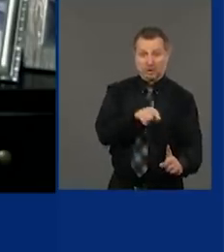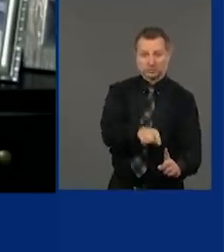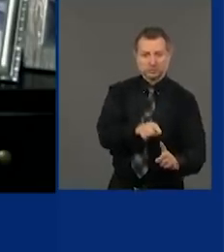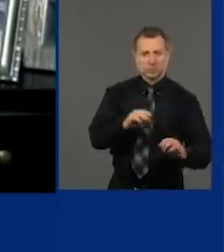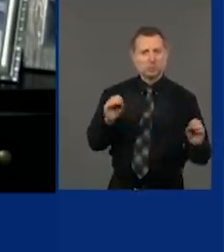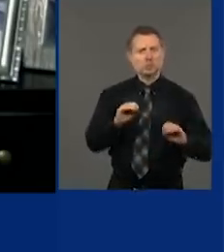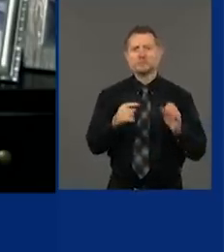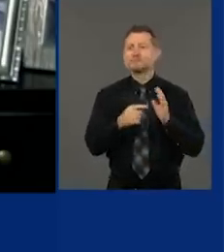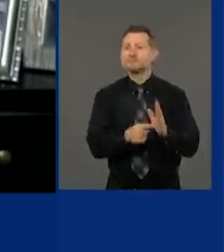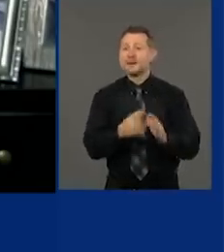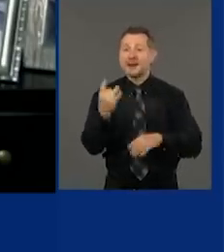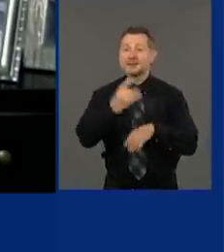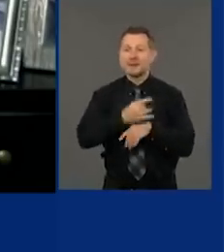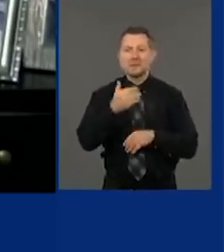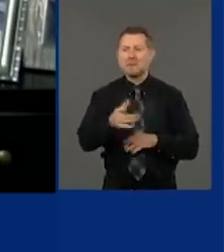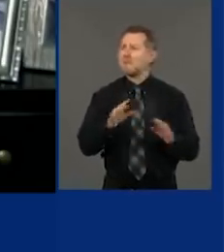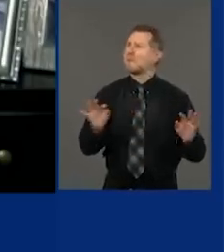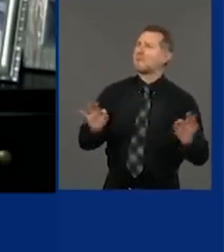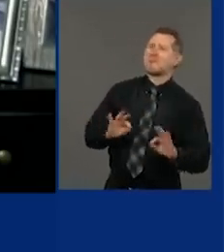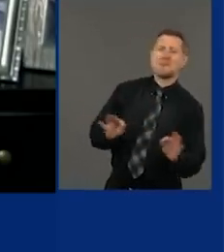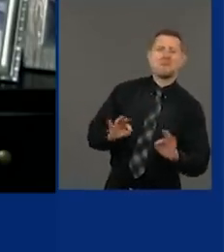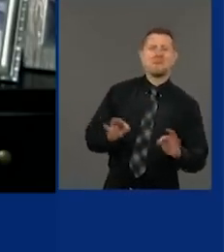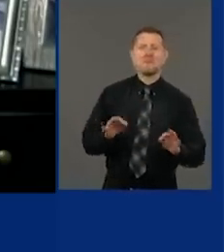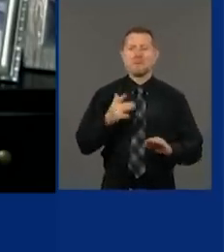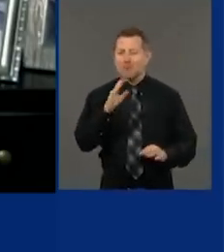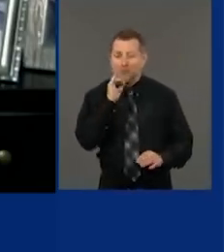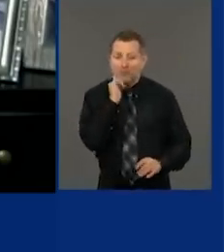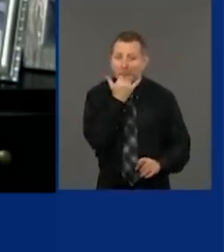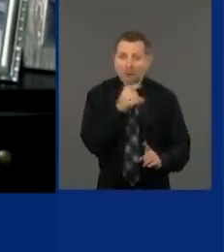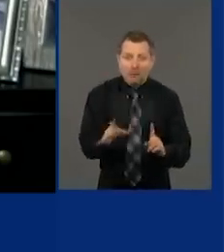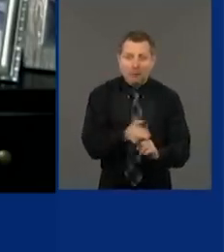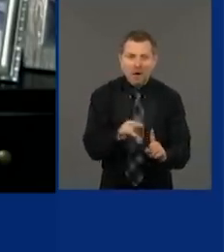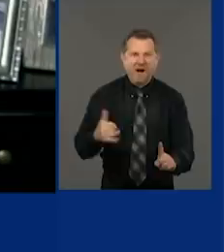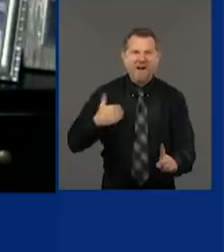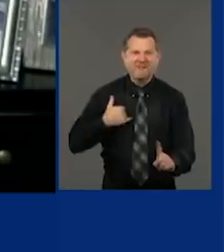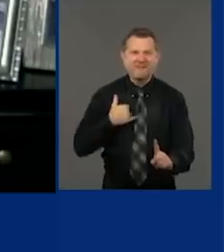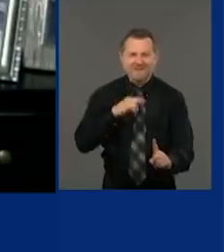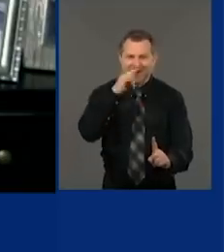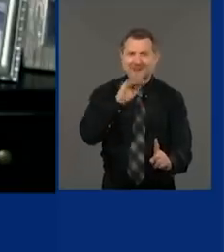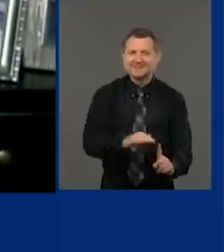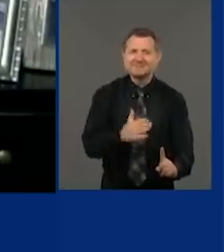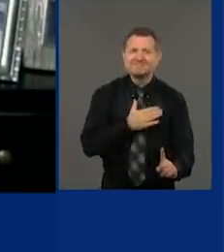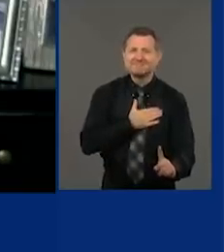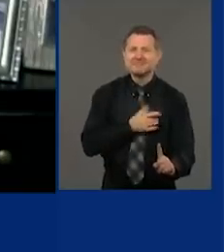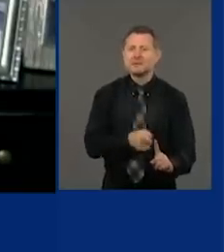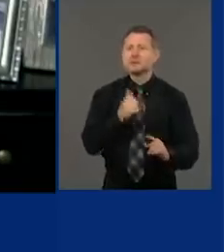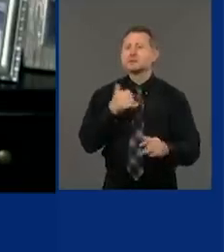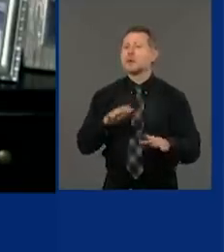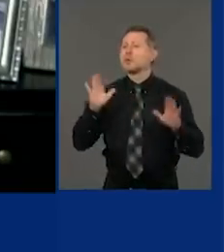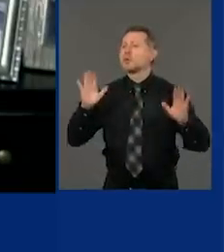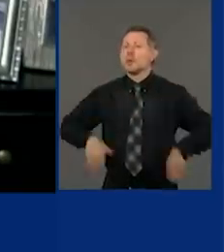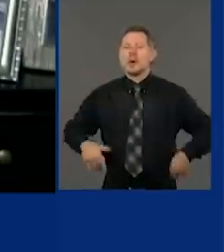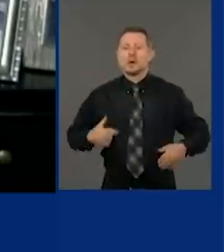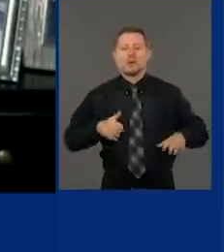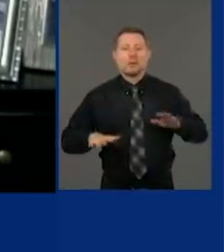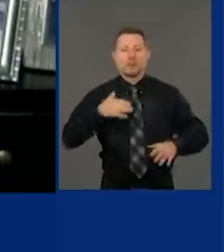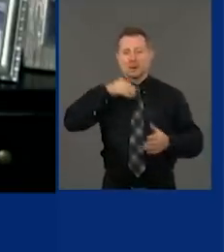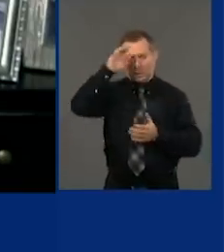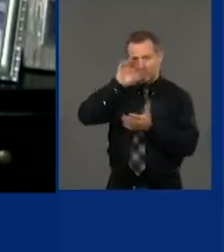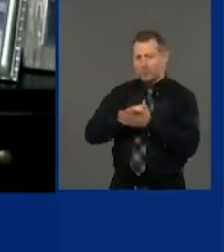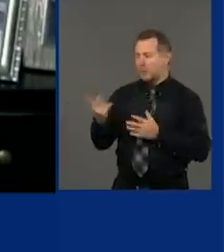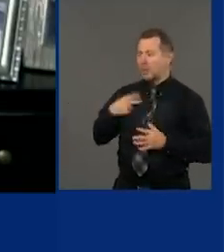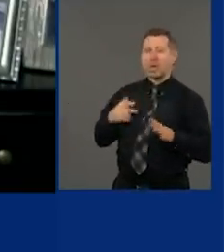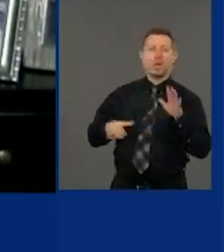eight days before we knew that that child was asymptomatic. And by that time, my husband and I had contracted